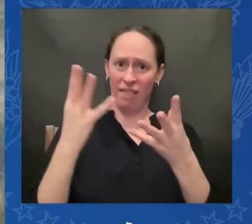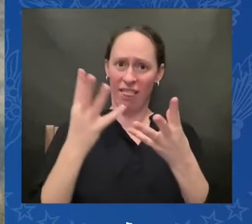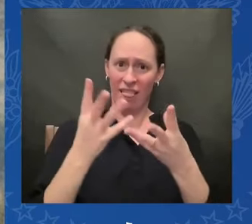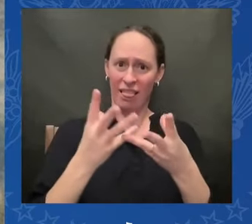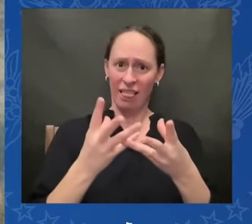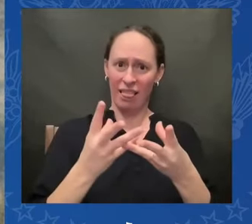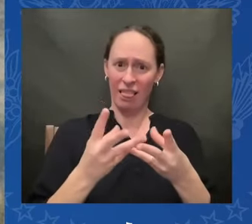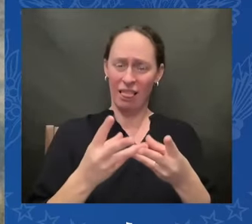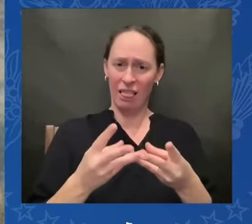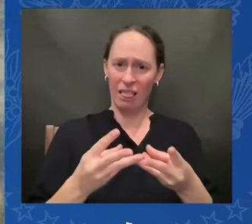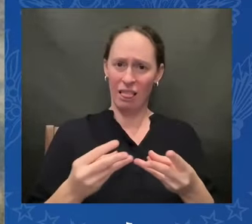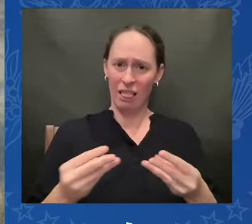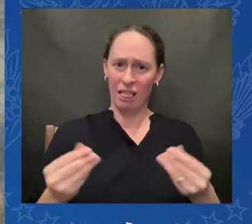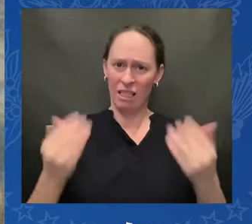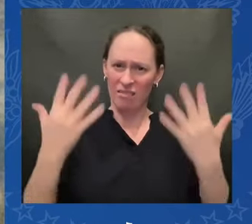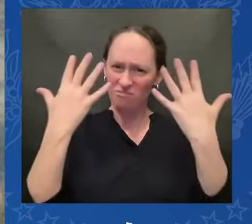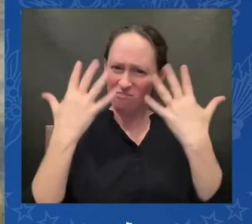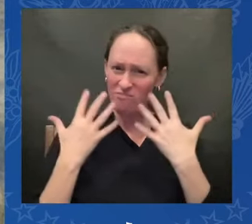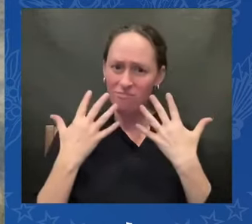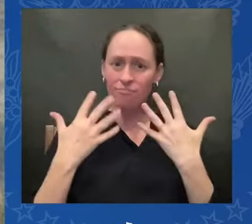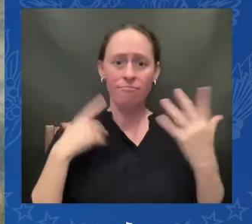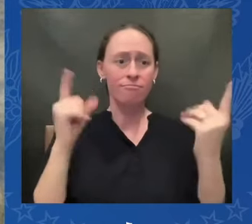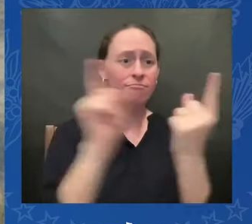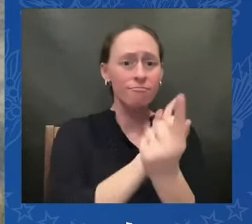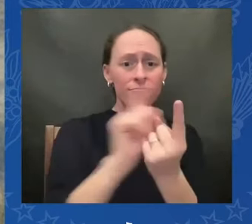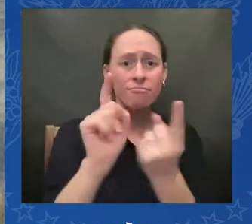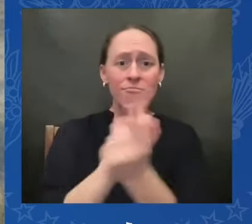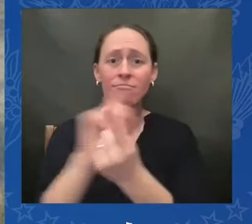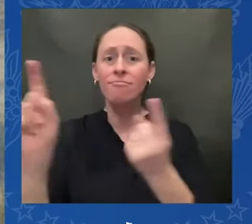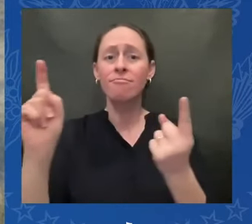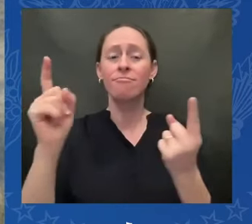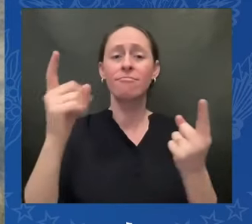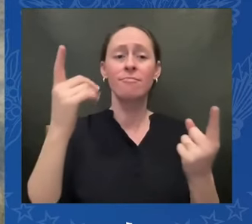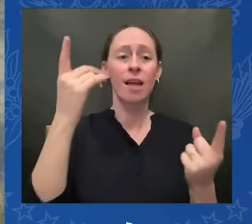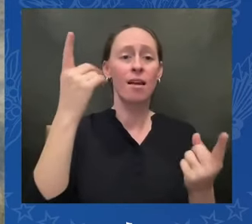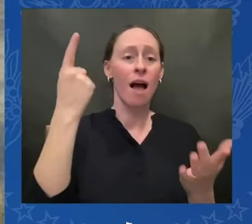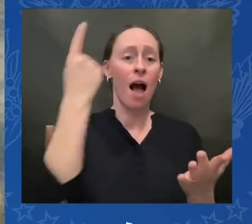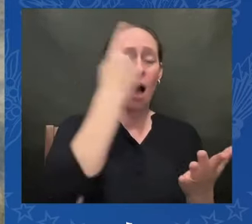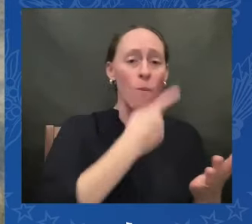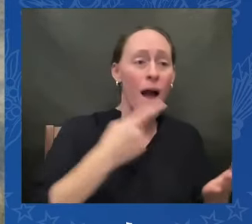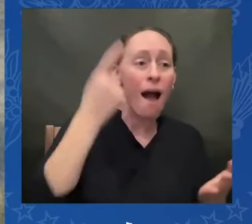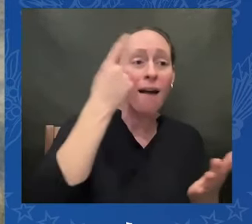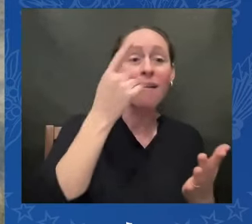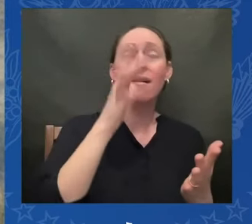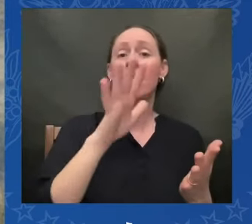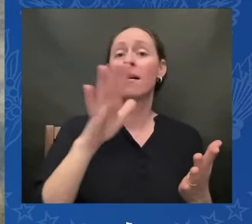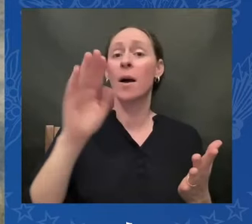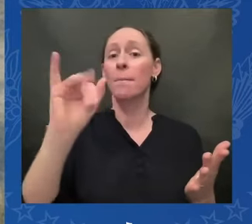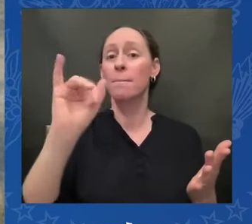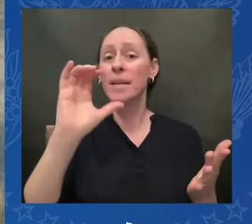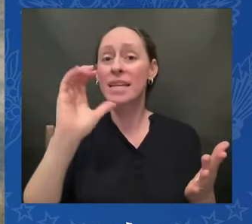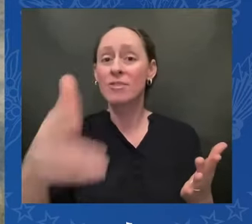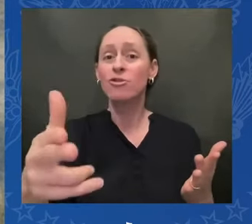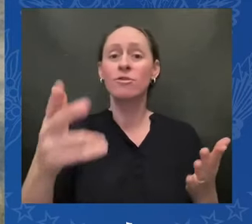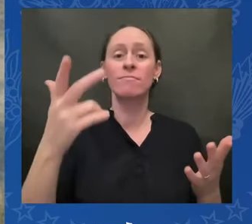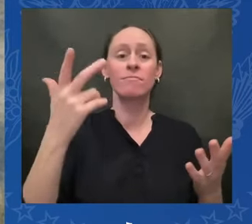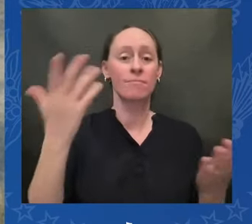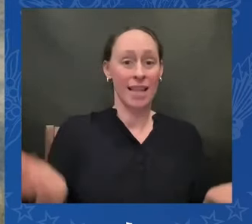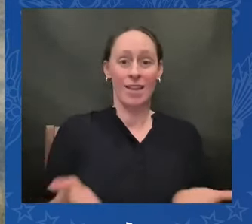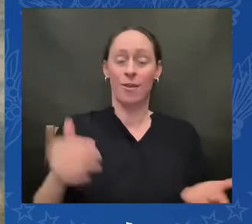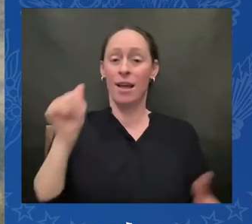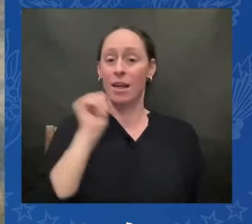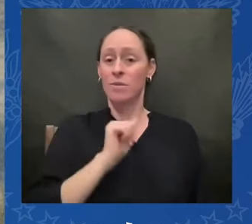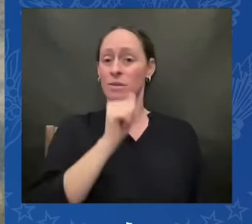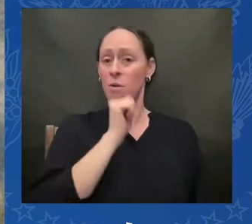from hawaii to michigan to right here in arizona we are also continuing to ensure that our